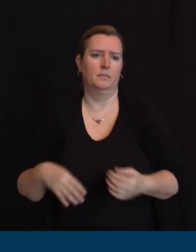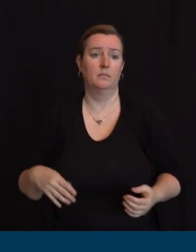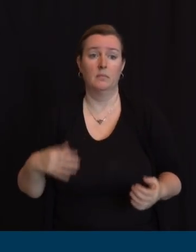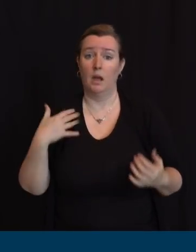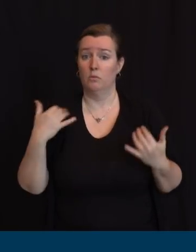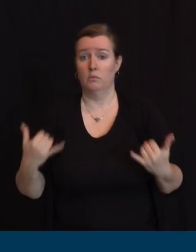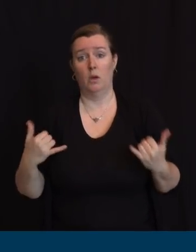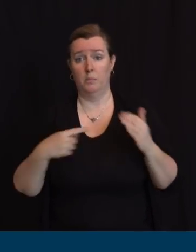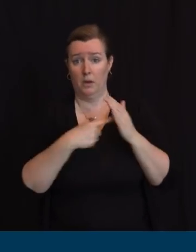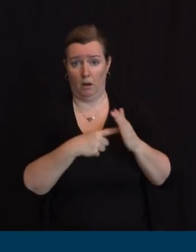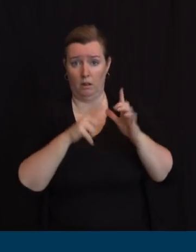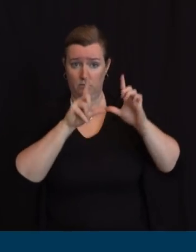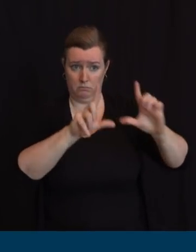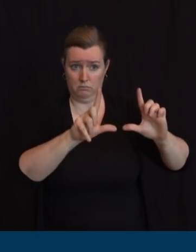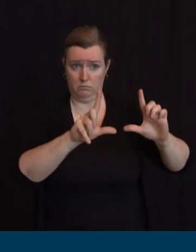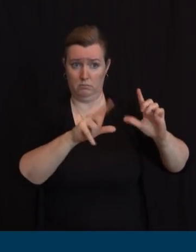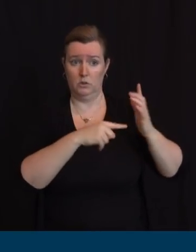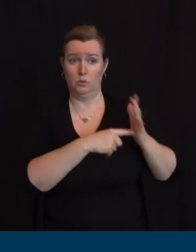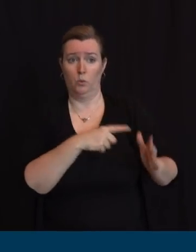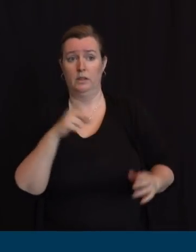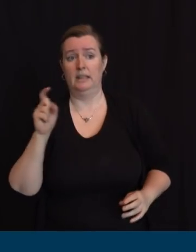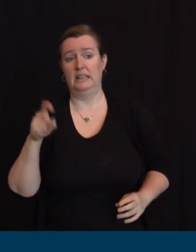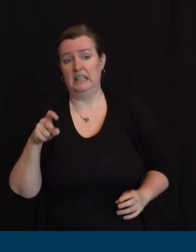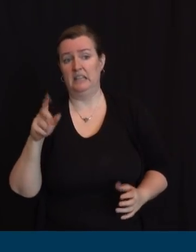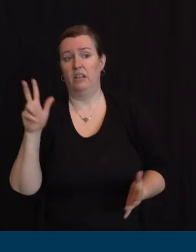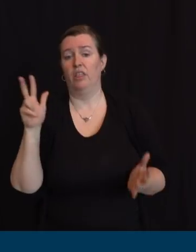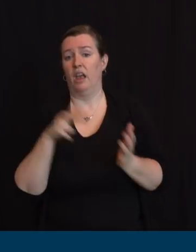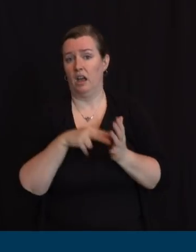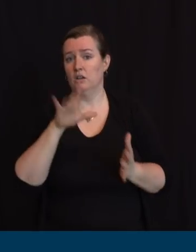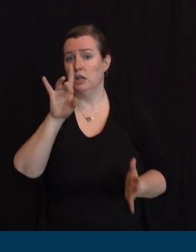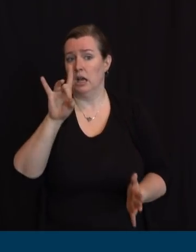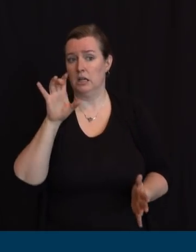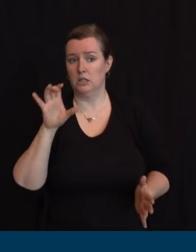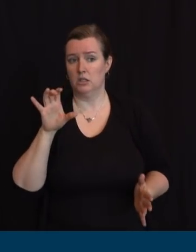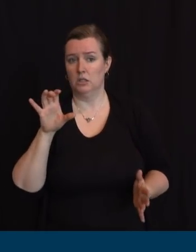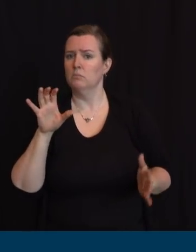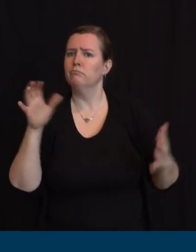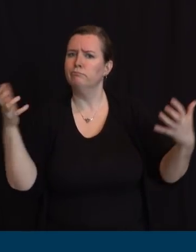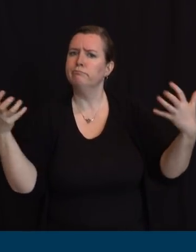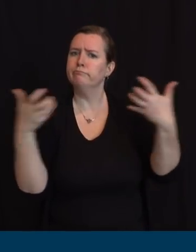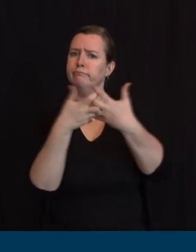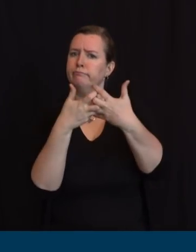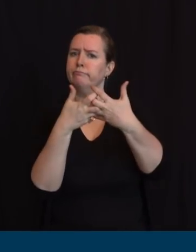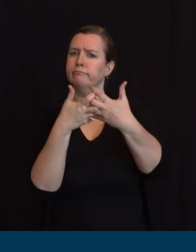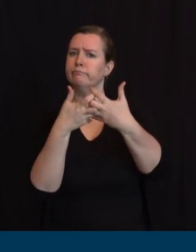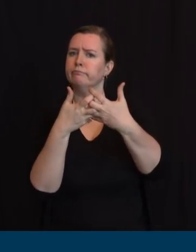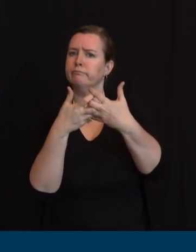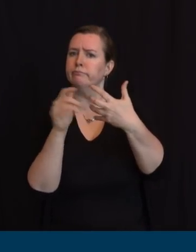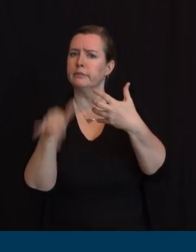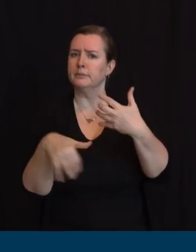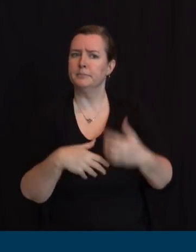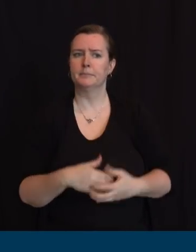critical care capacity and then we looked at the ratio of ventilators to patients and